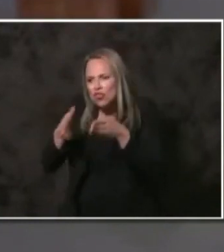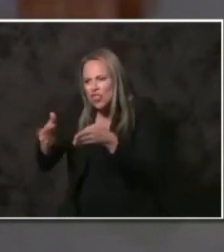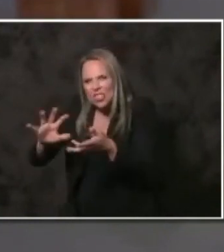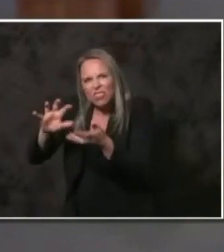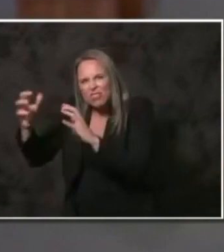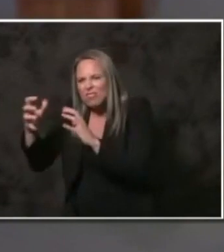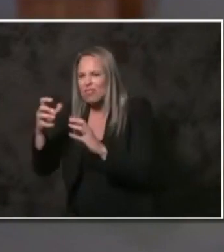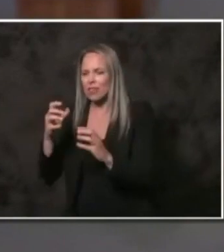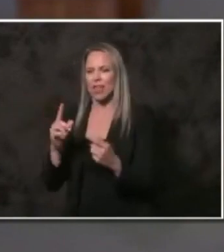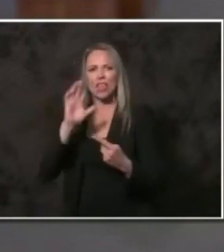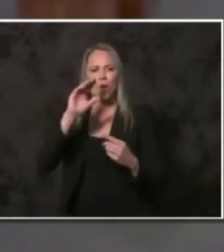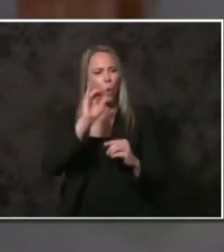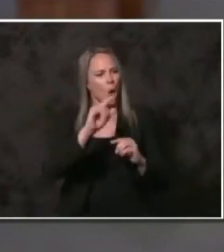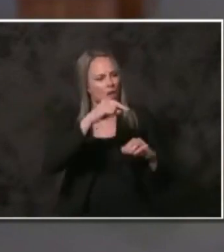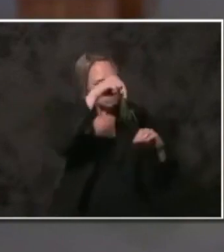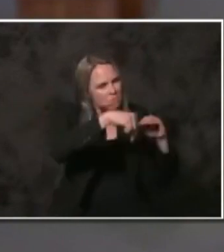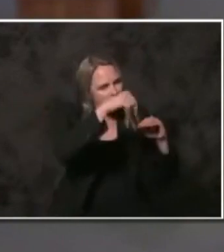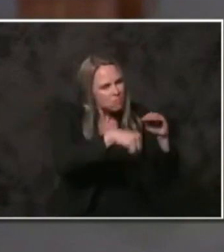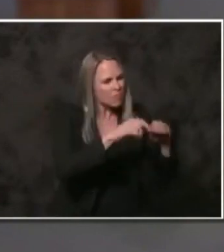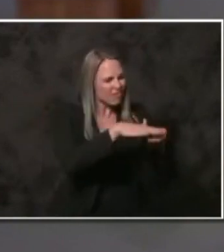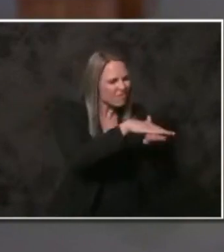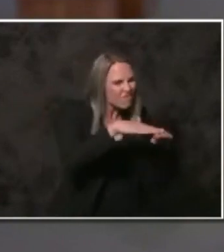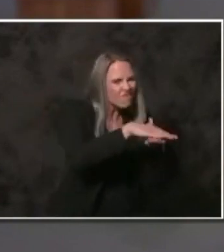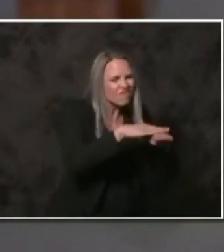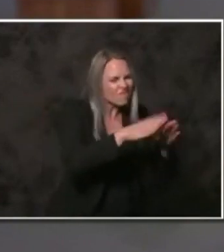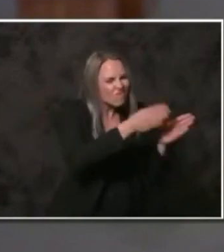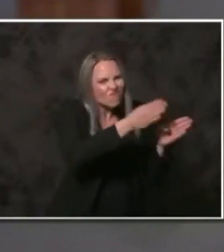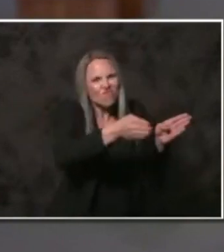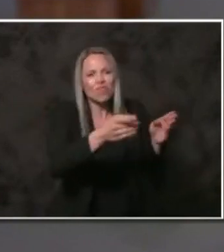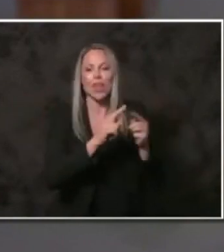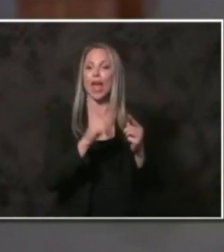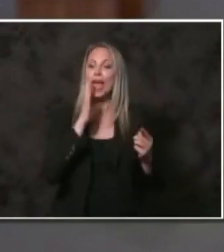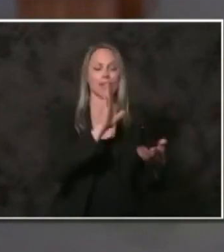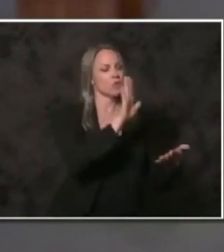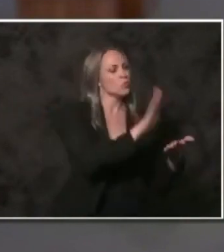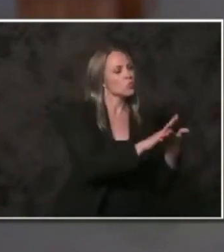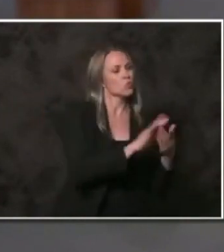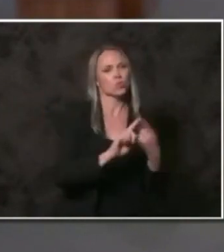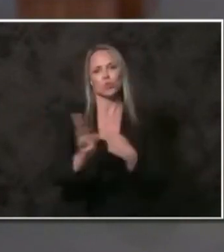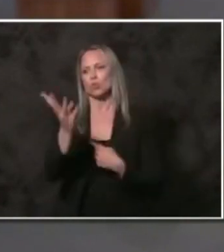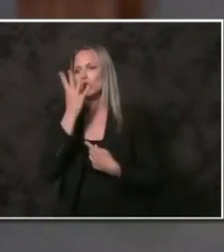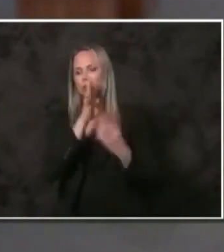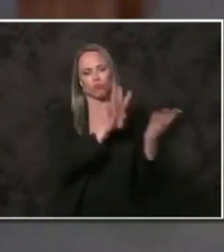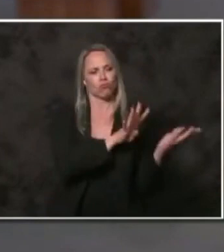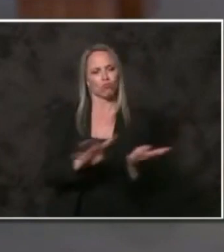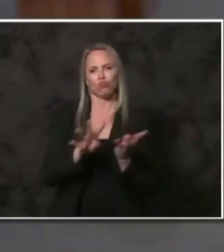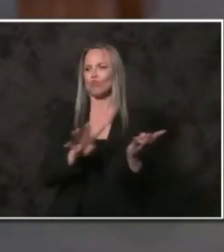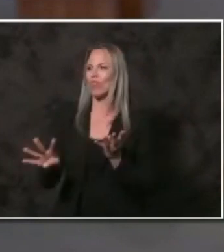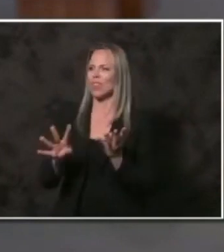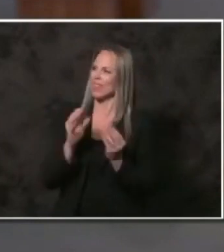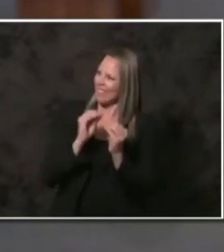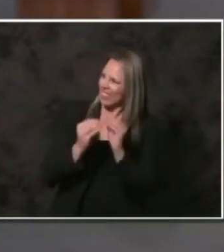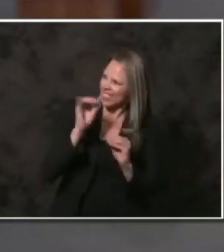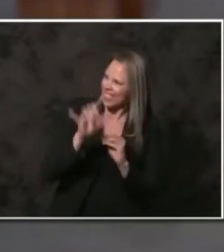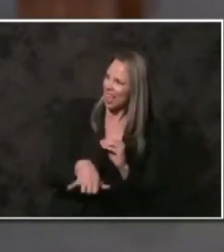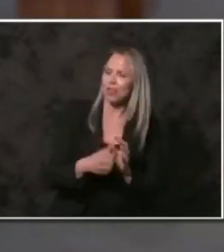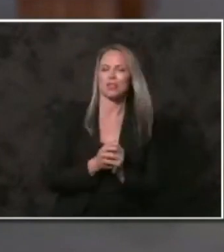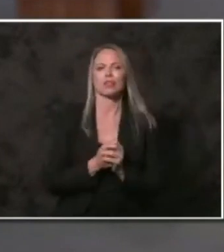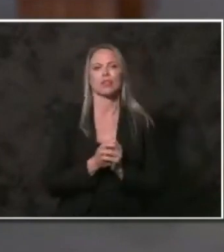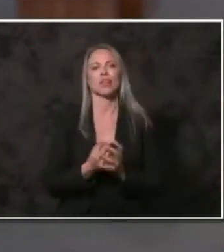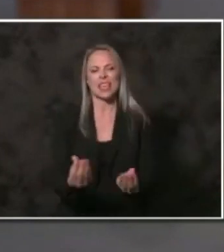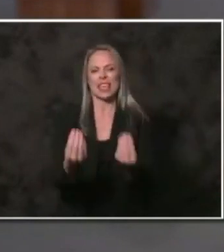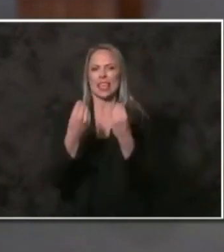from fracking adjacent to indigenous communities, to the school-to-prison pipelines, give us the strength to say